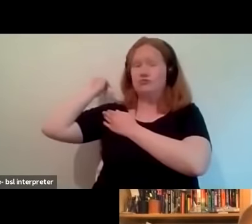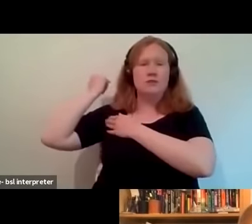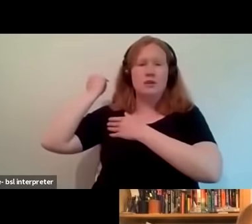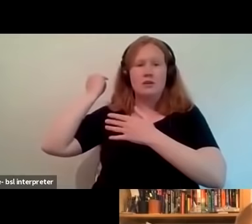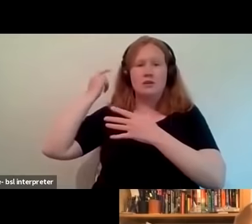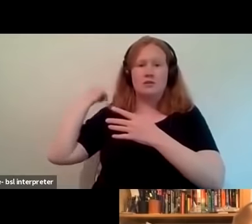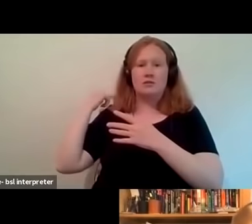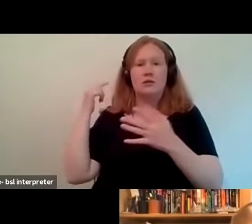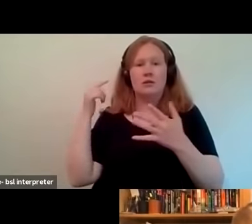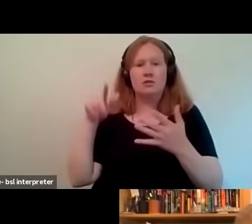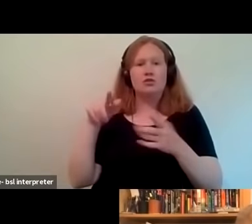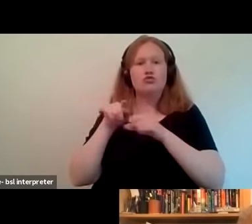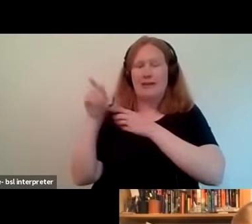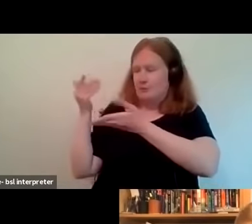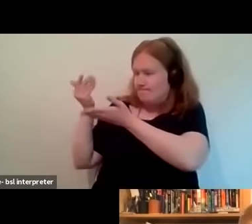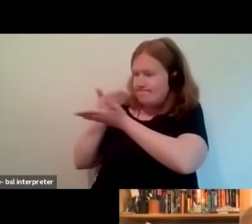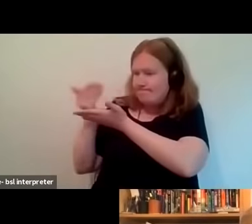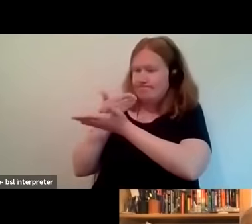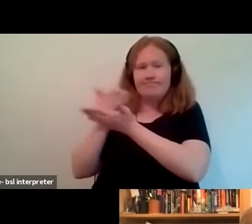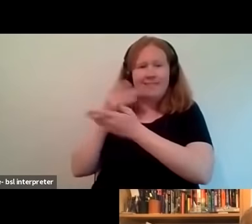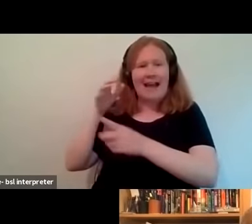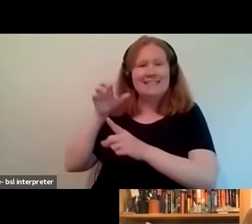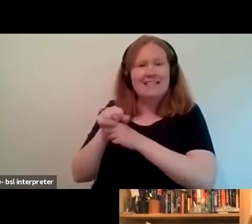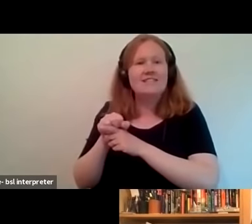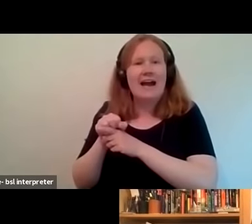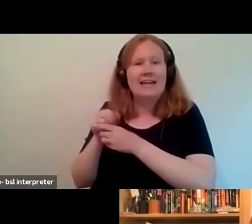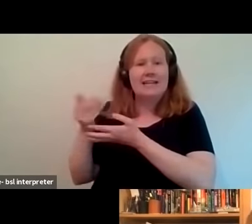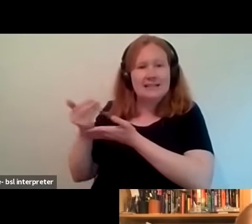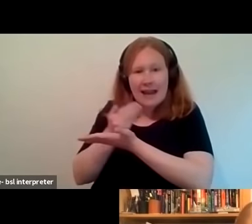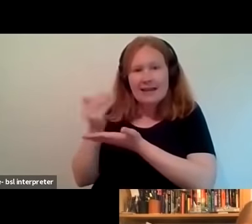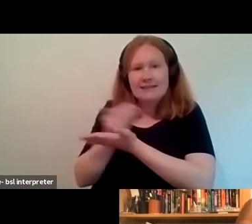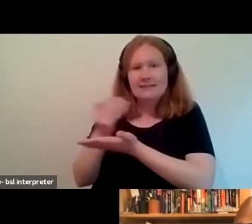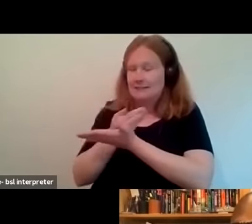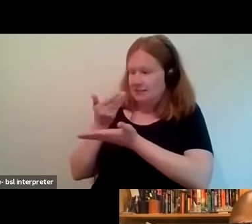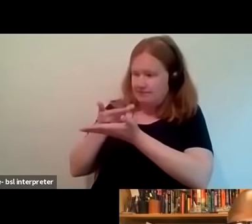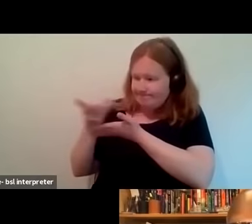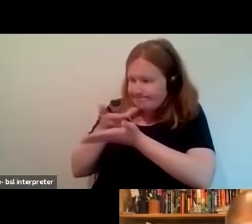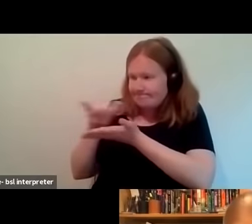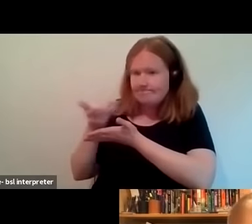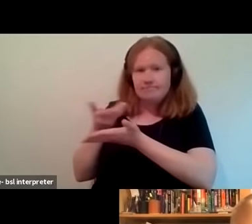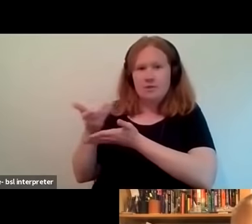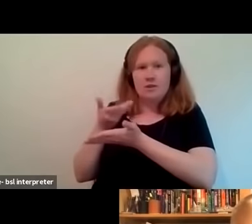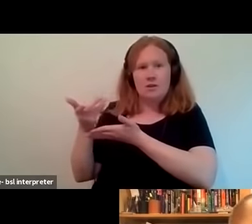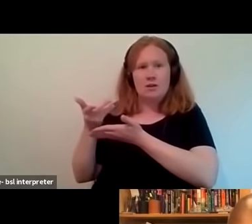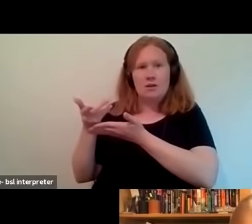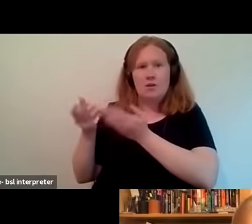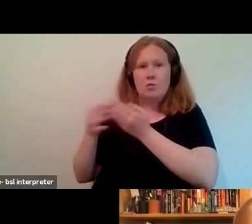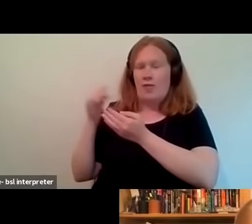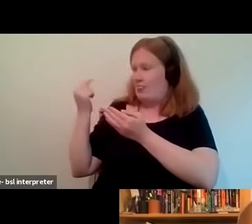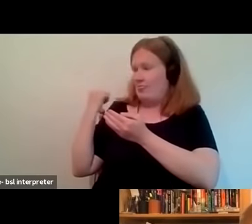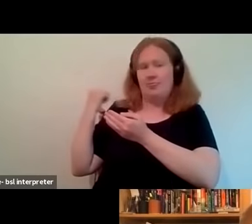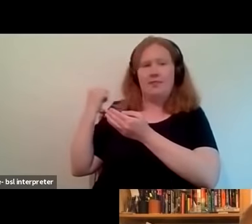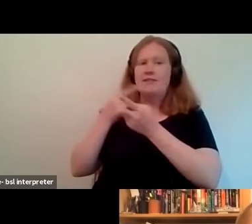to collate well identify collate negotiate with the with with that heritage